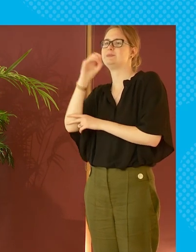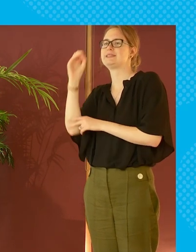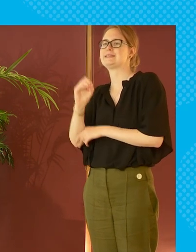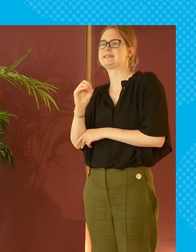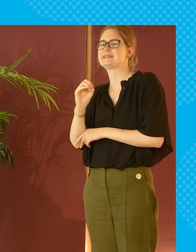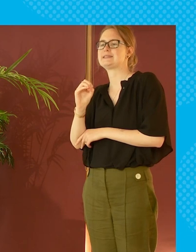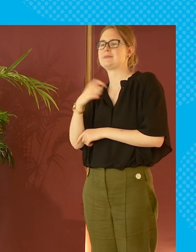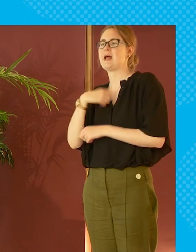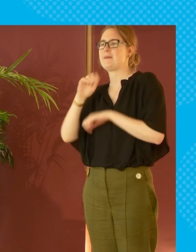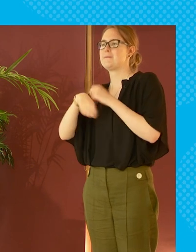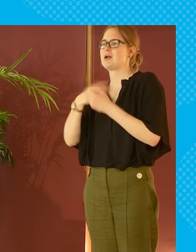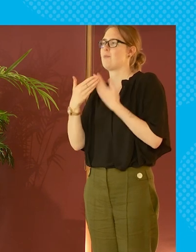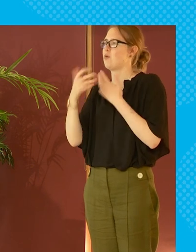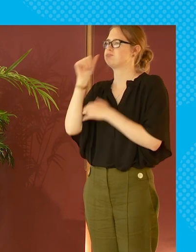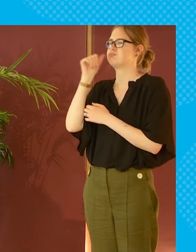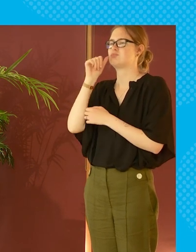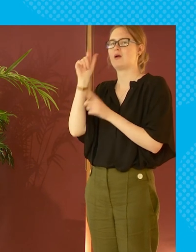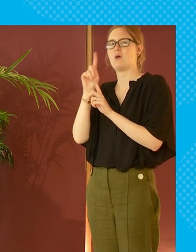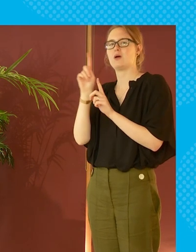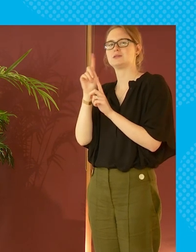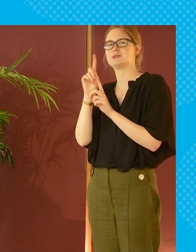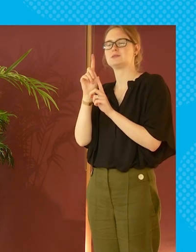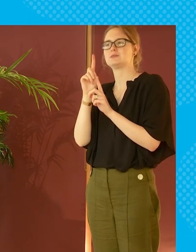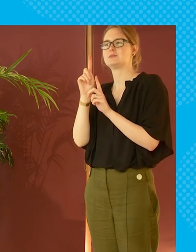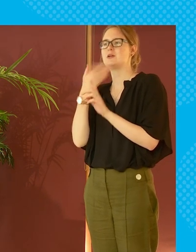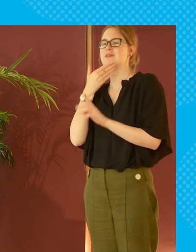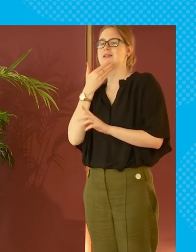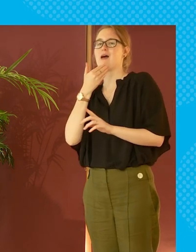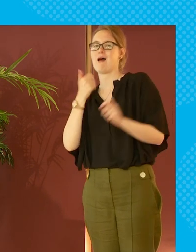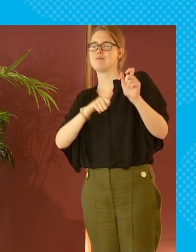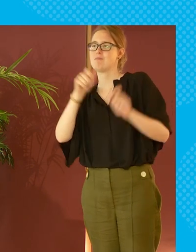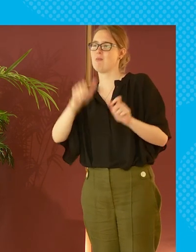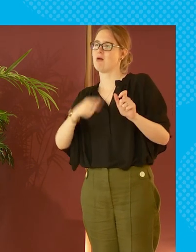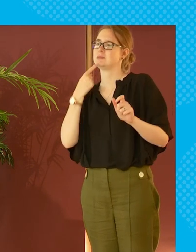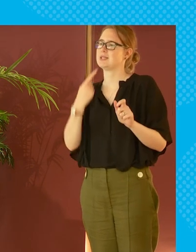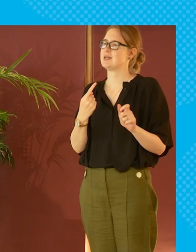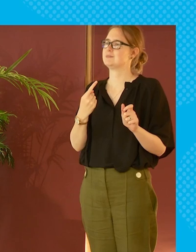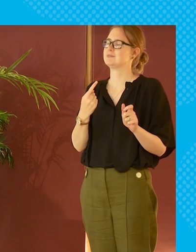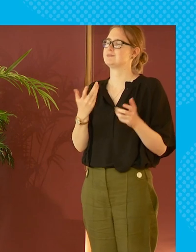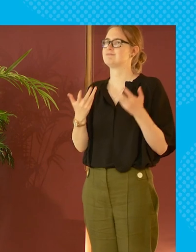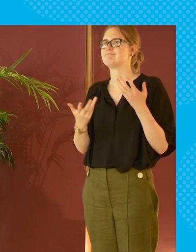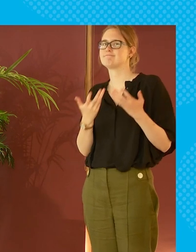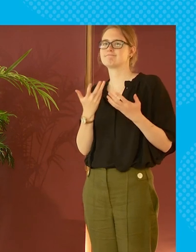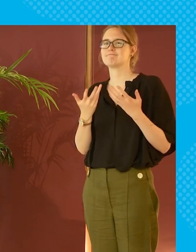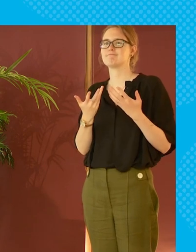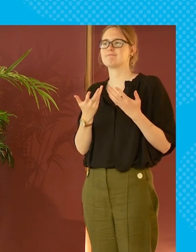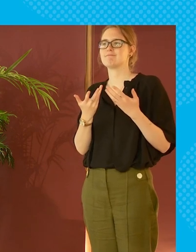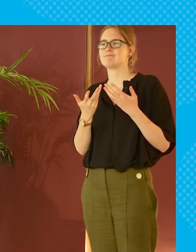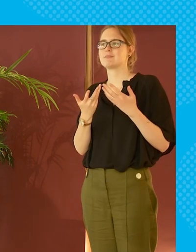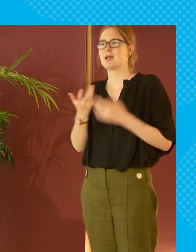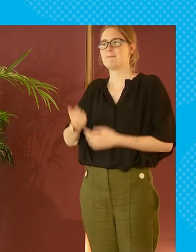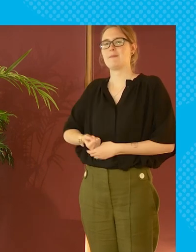percent or whatever and i have become more aware of kindly people saying you know